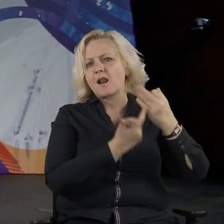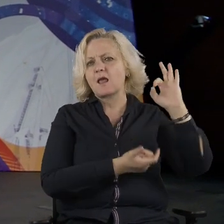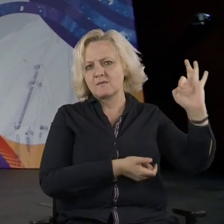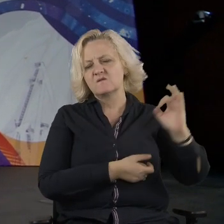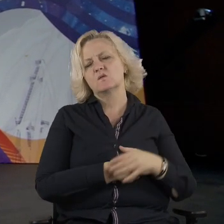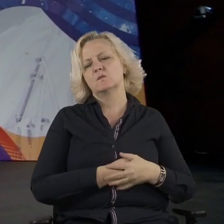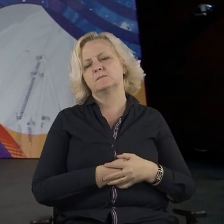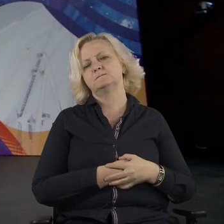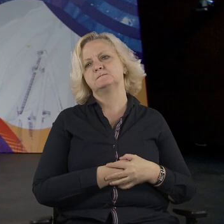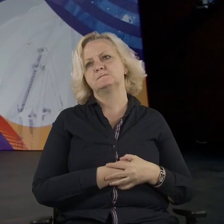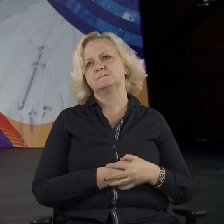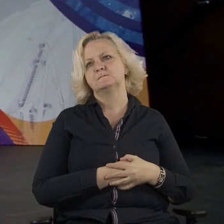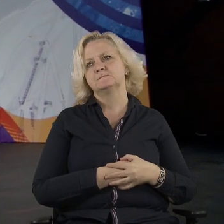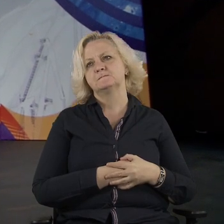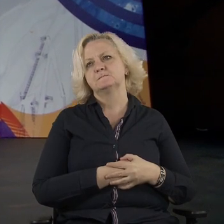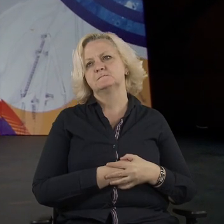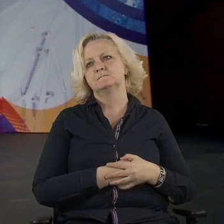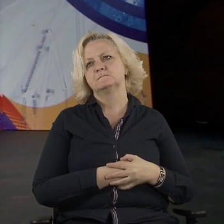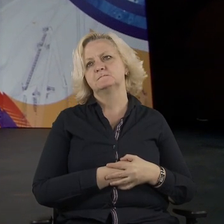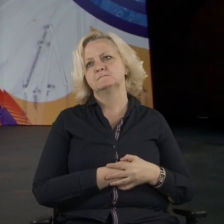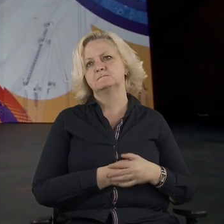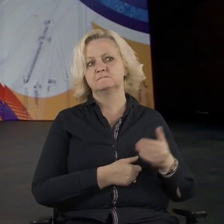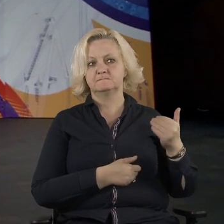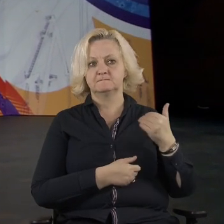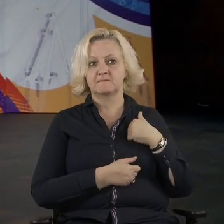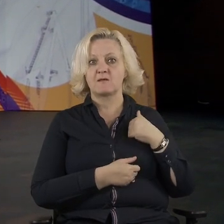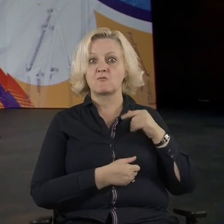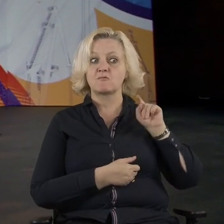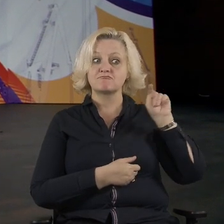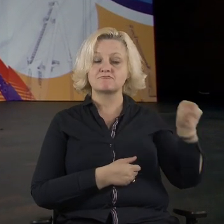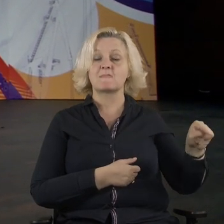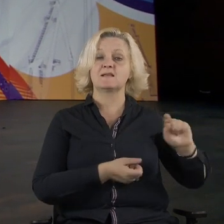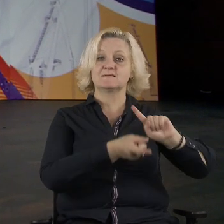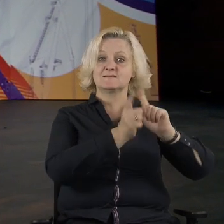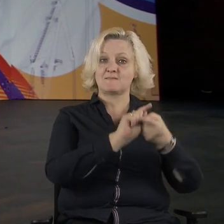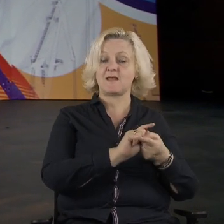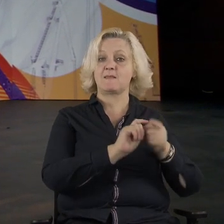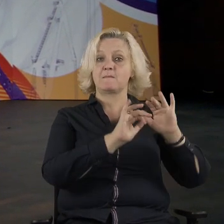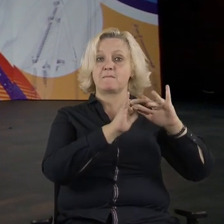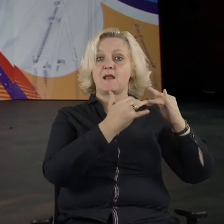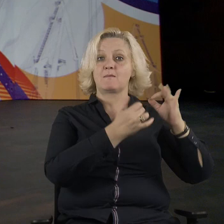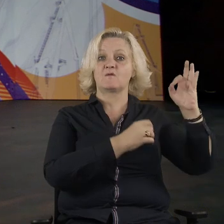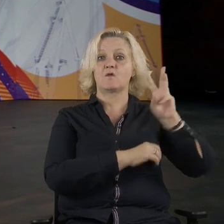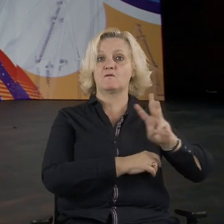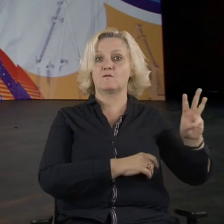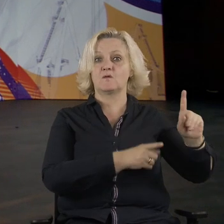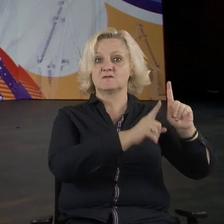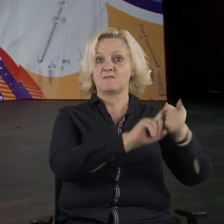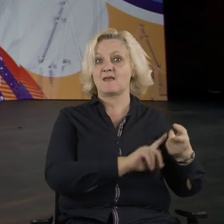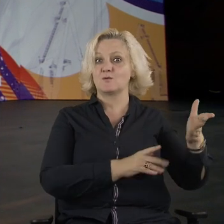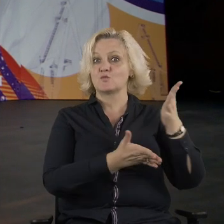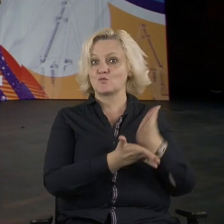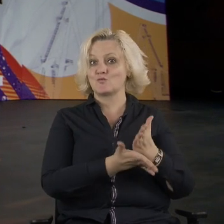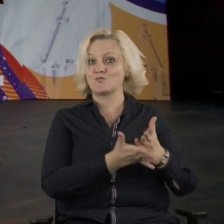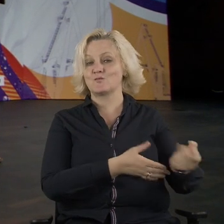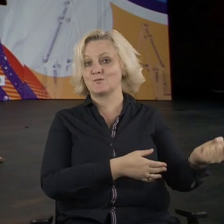to the website that the parliament had and actually made it much easier for parliamentarians to publish meetings on the official